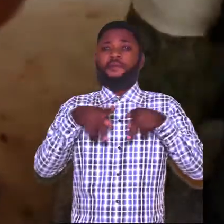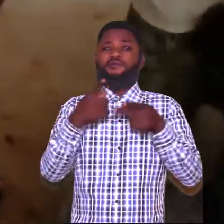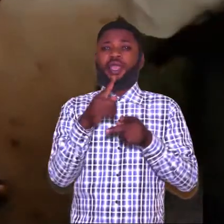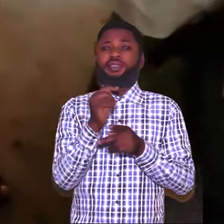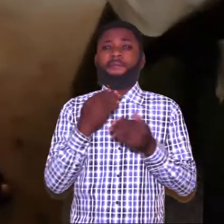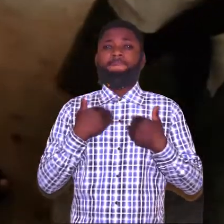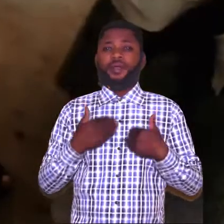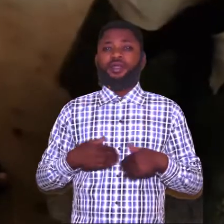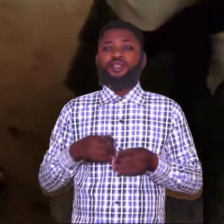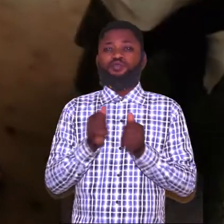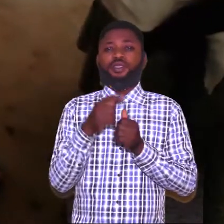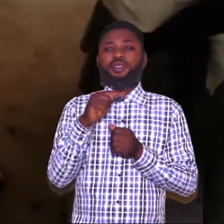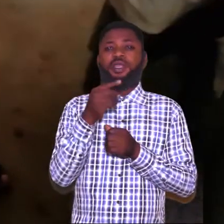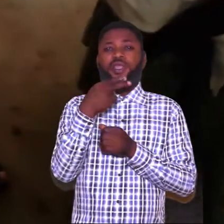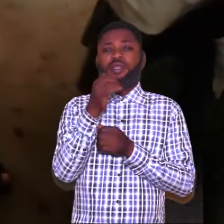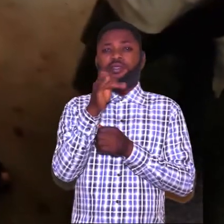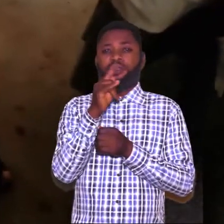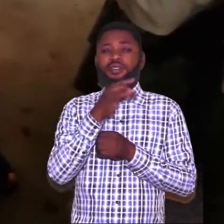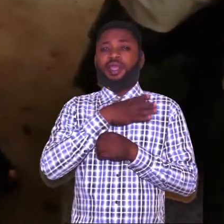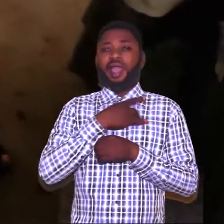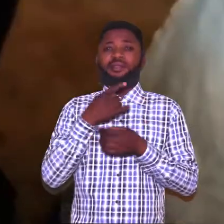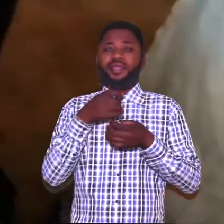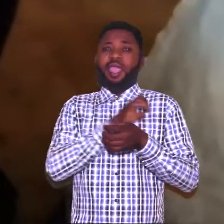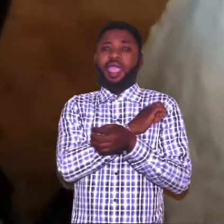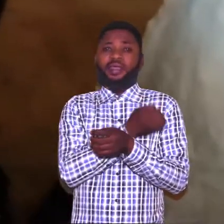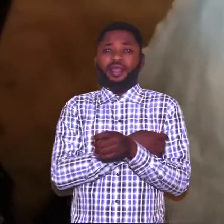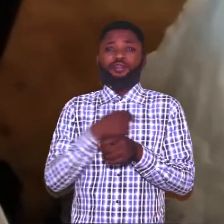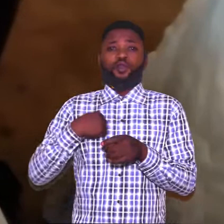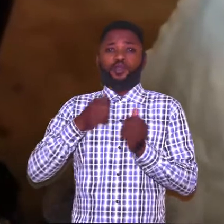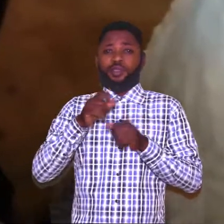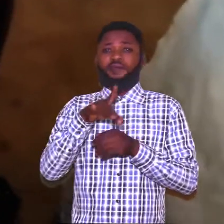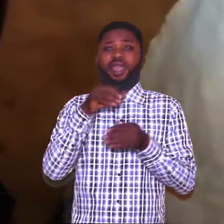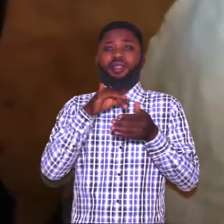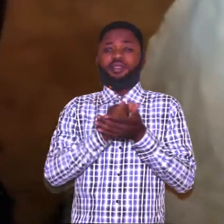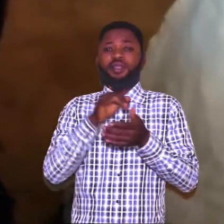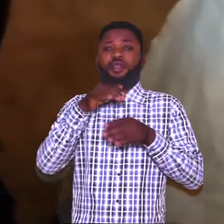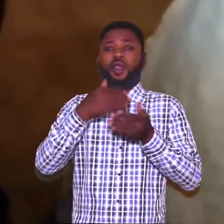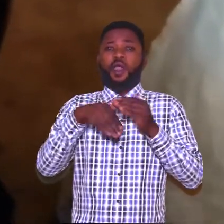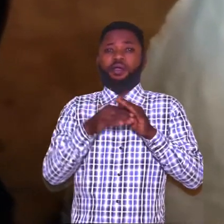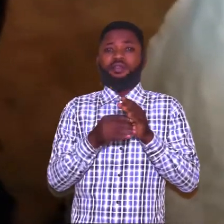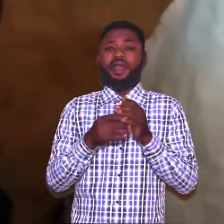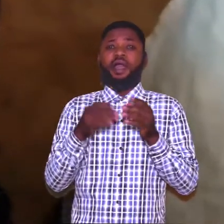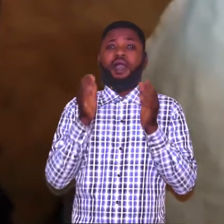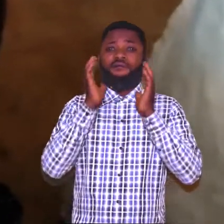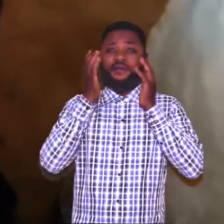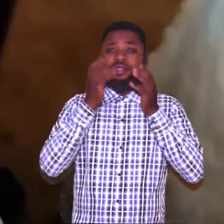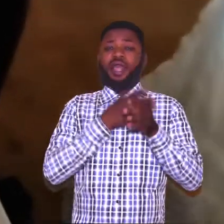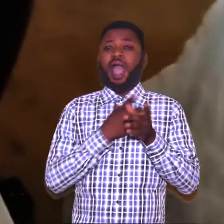body with heat and energy we can find that under fat and oil